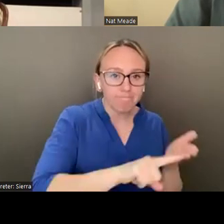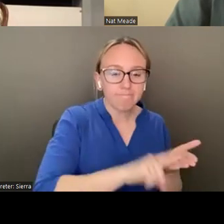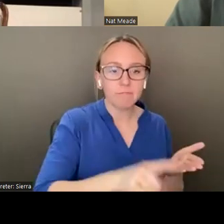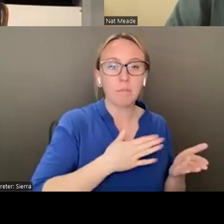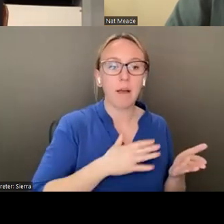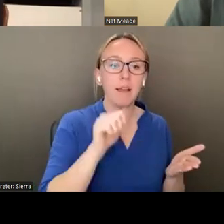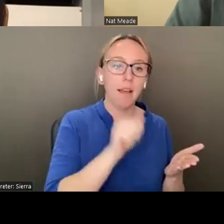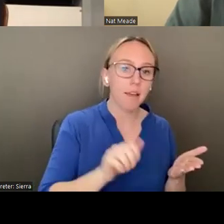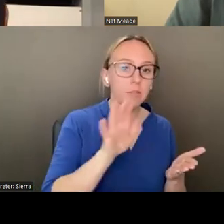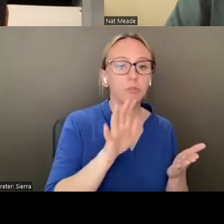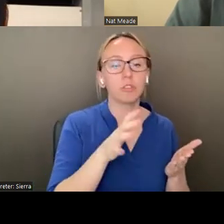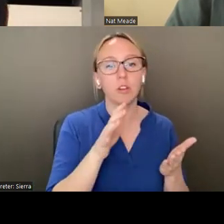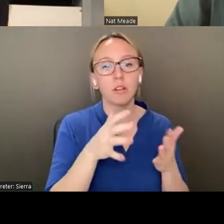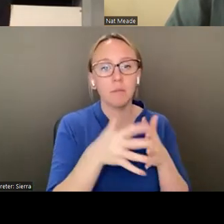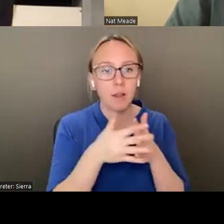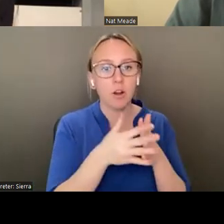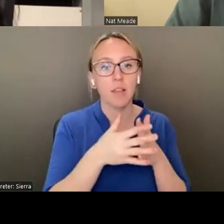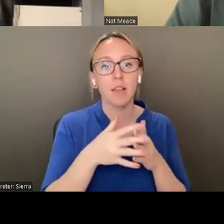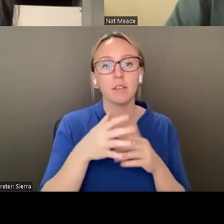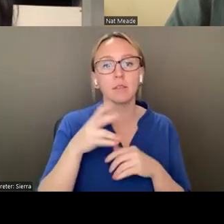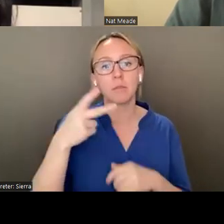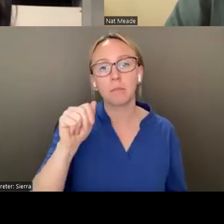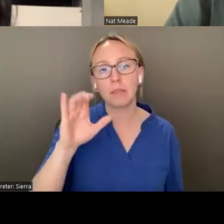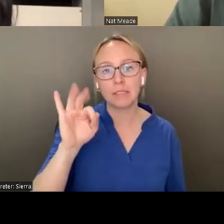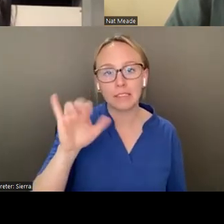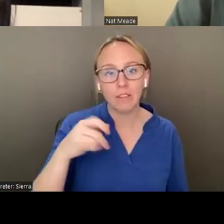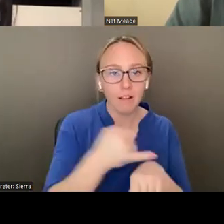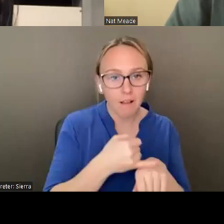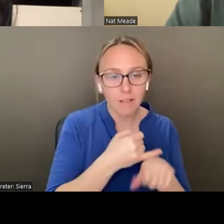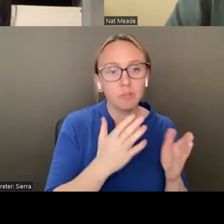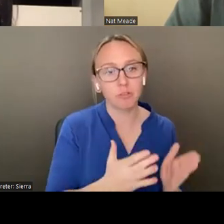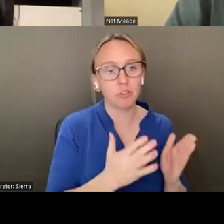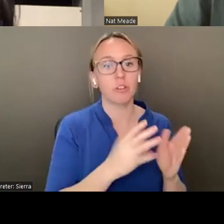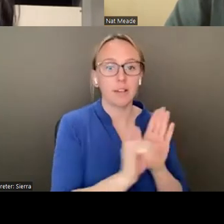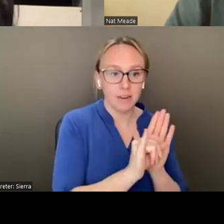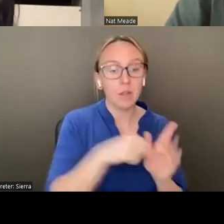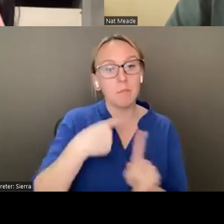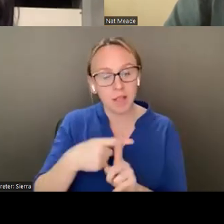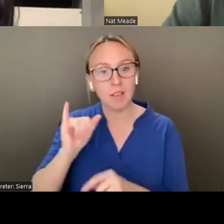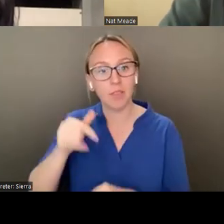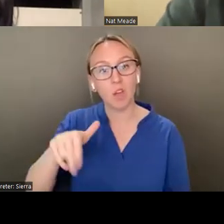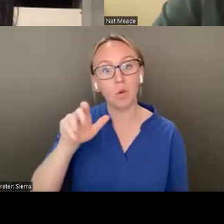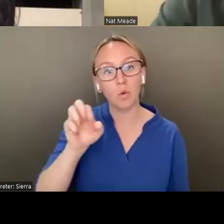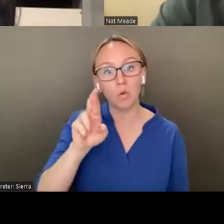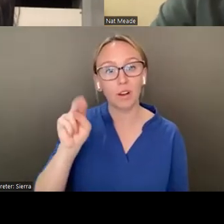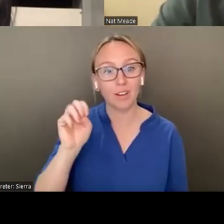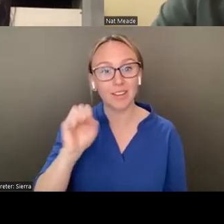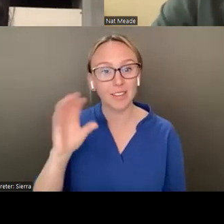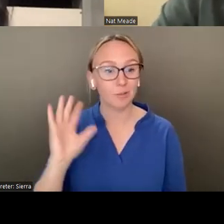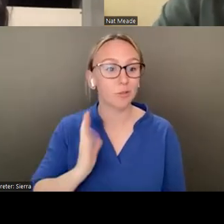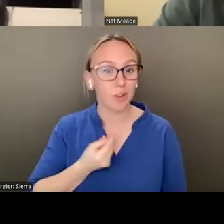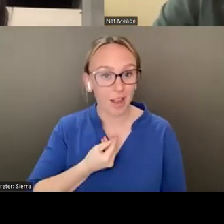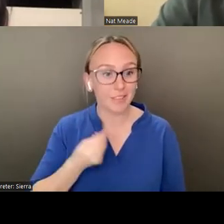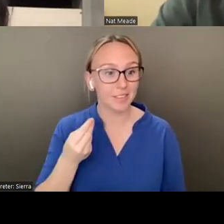expands upon ideas of queerness and transness. And during my time at the James Castle House, I actually